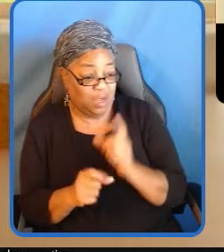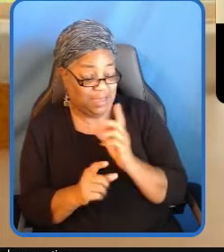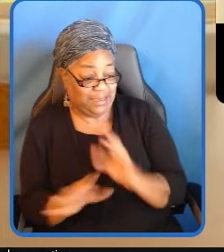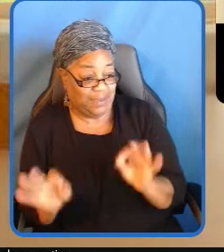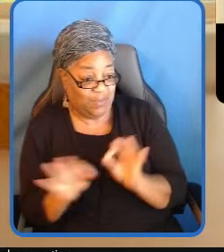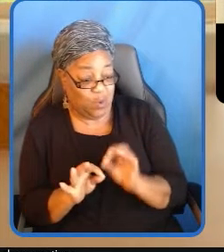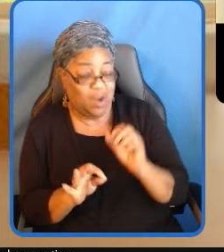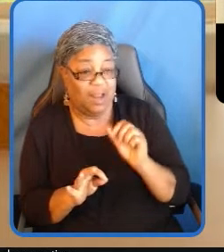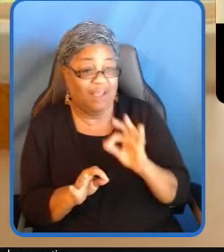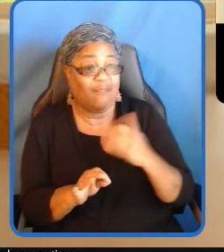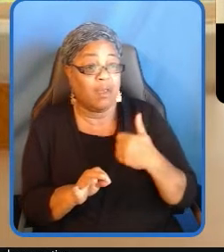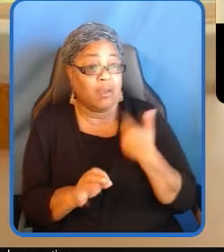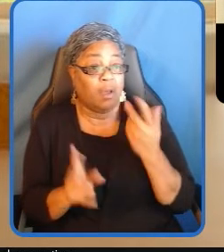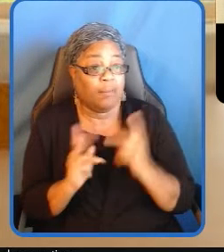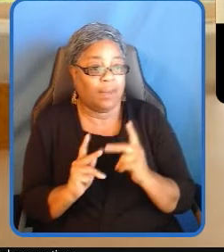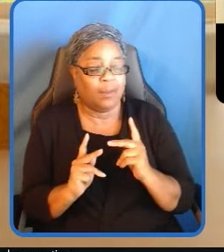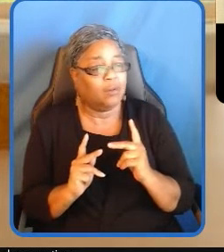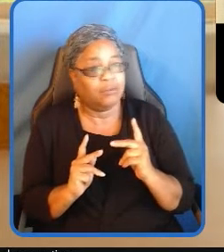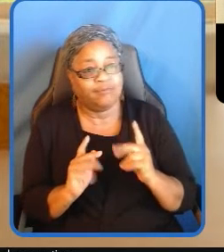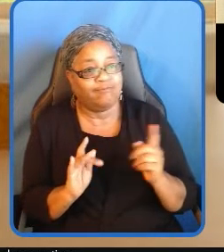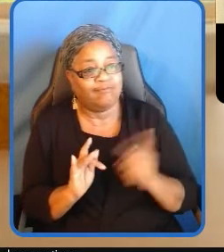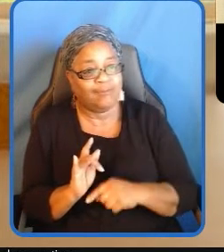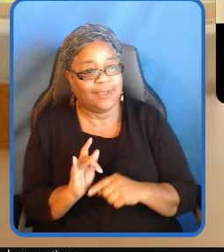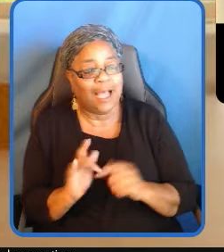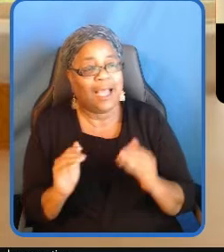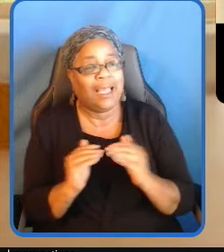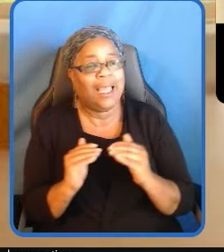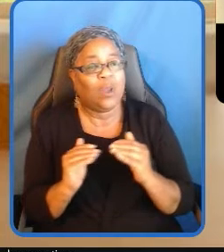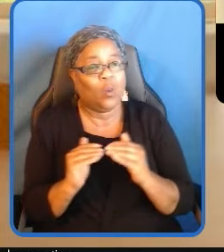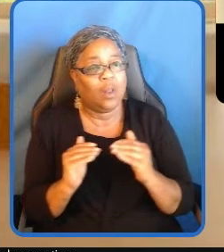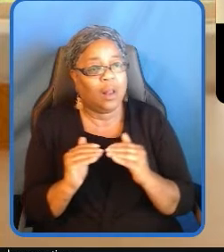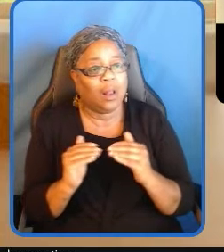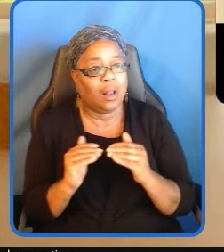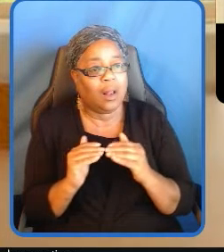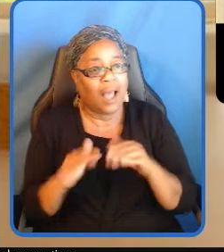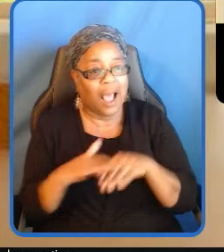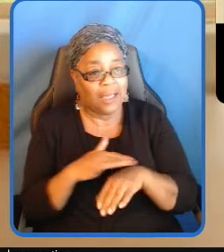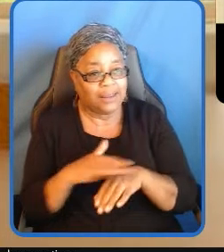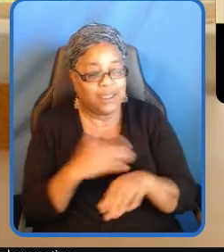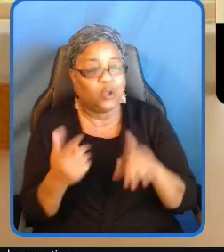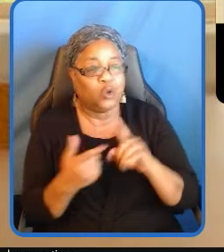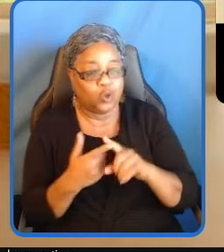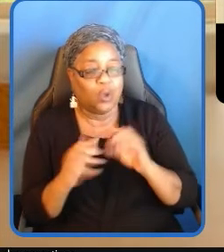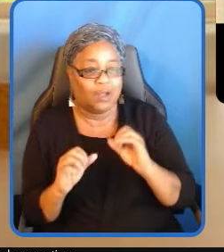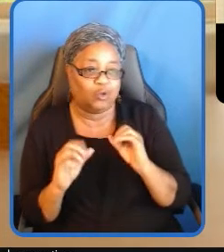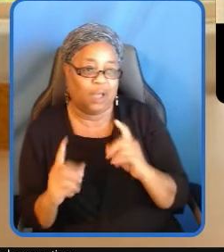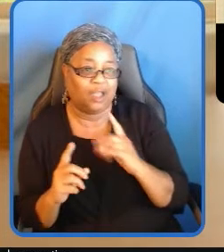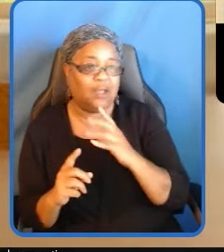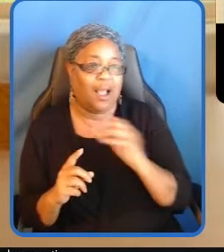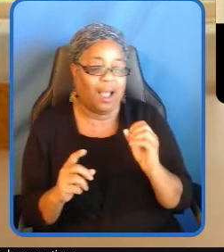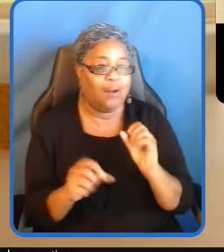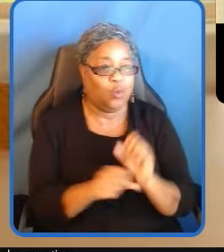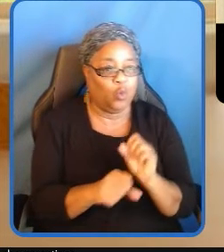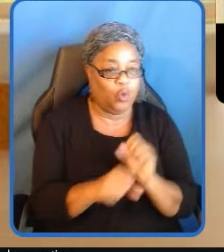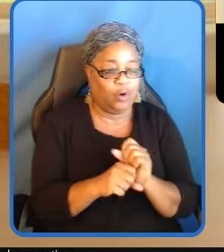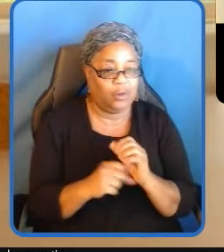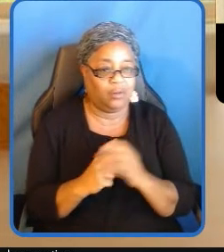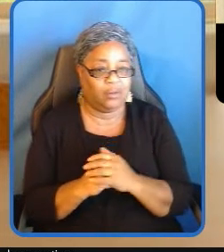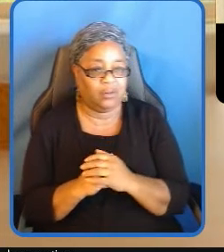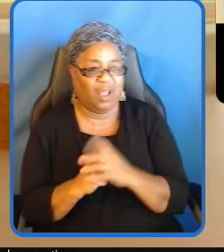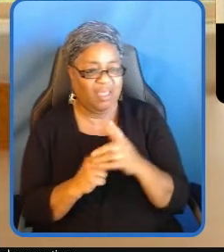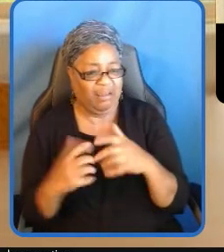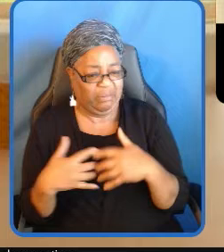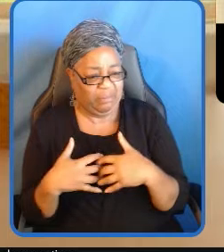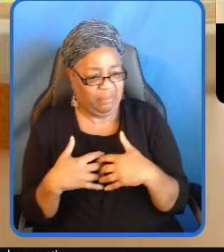equal access to computer science programming and education all our efforts to build a future of the tech